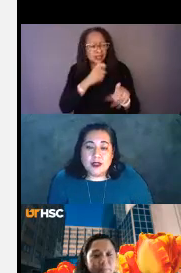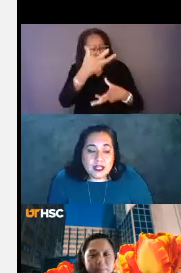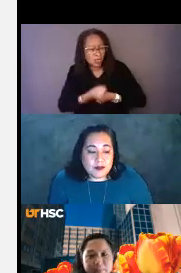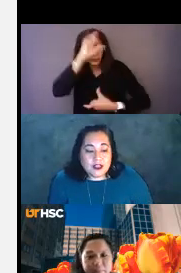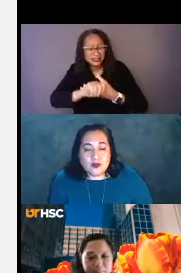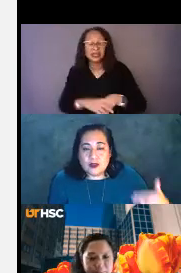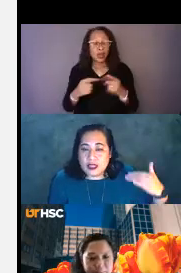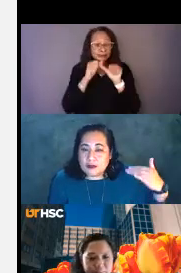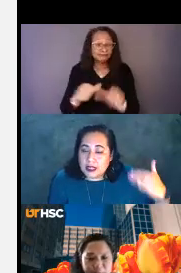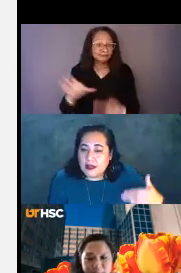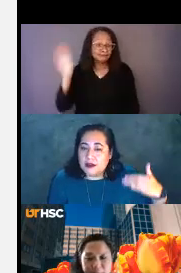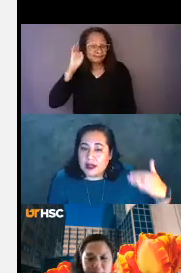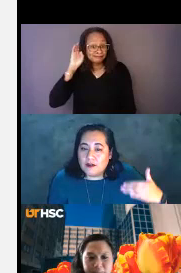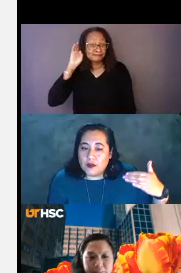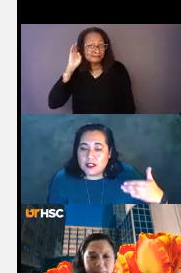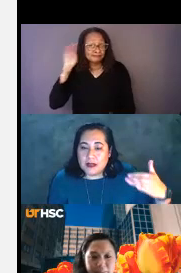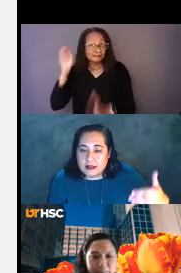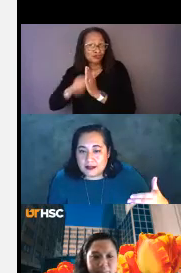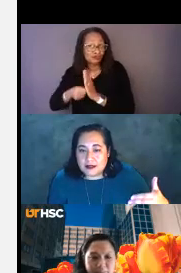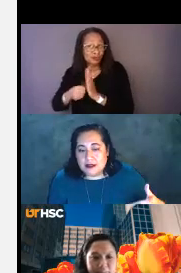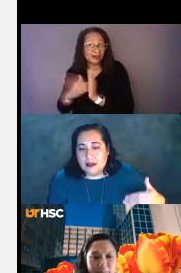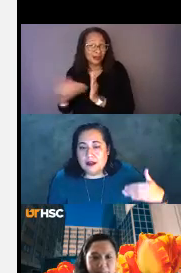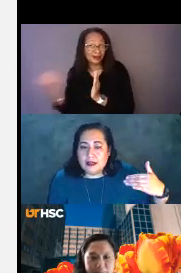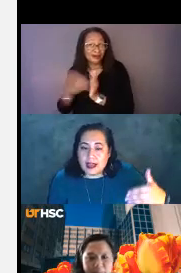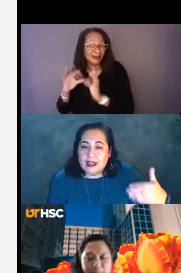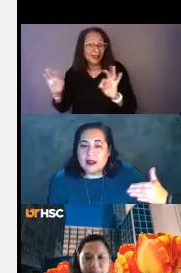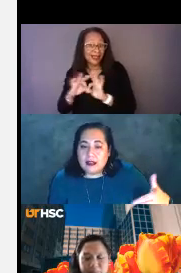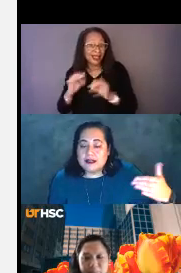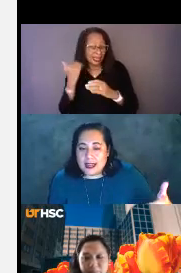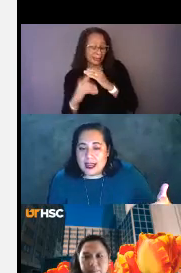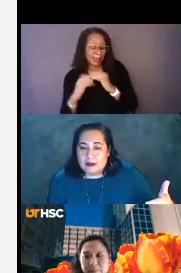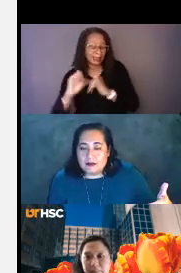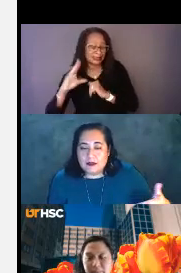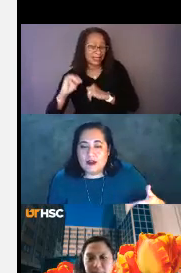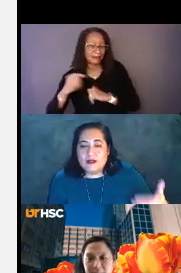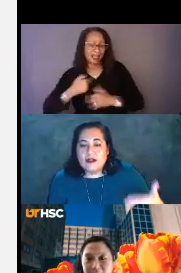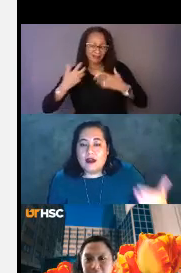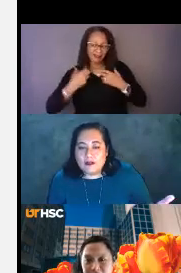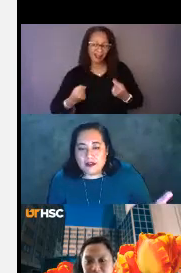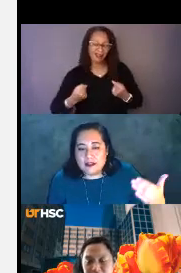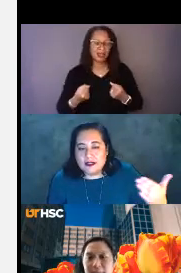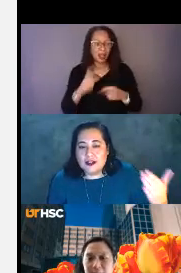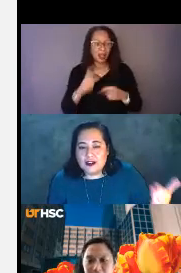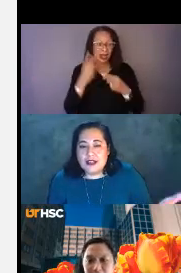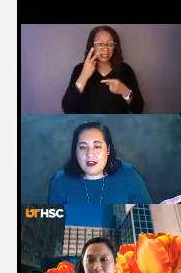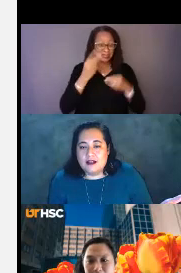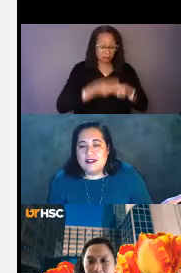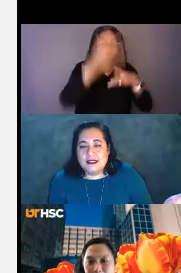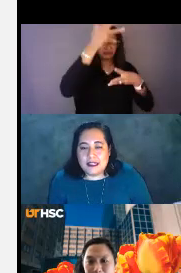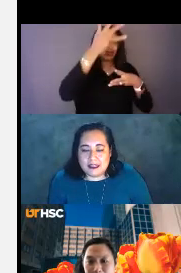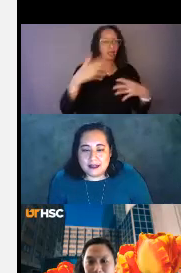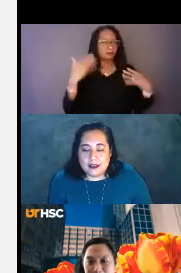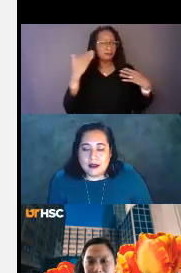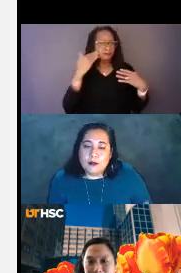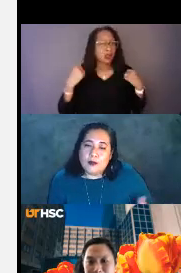Because when you keep hearing a reinforced message, that email is a scam. You have the confidence to turn it down or